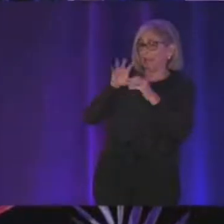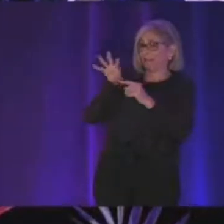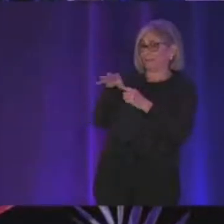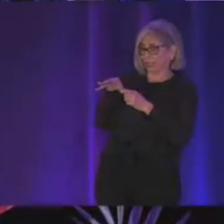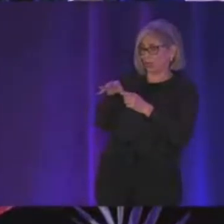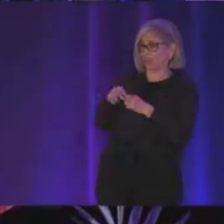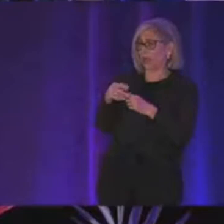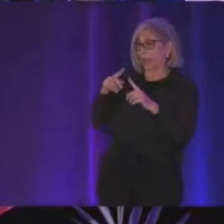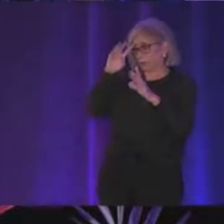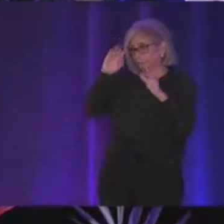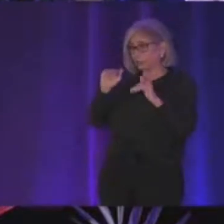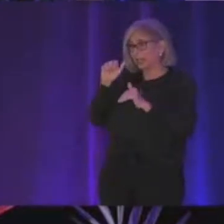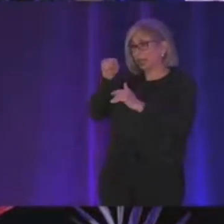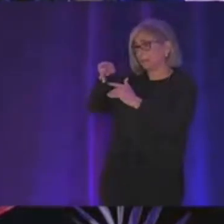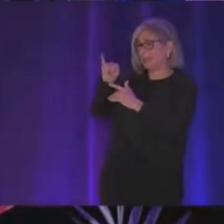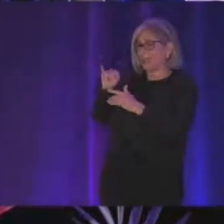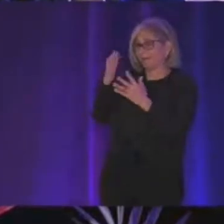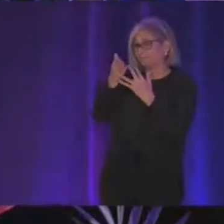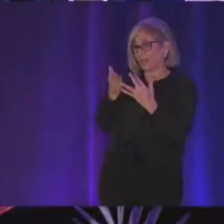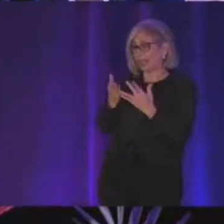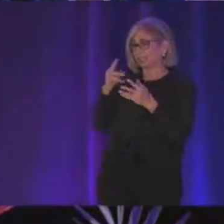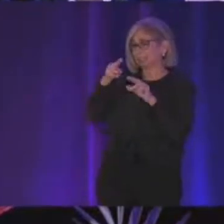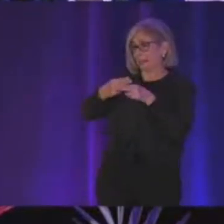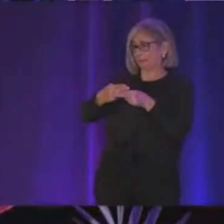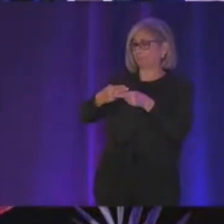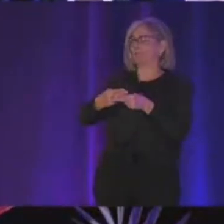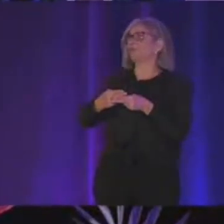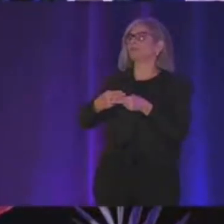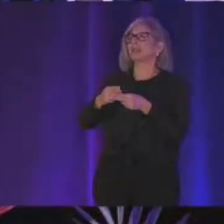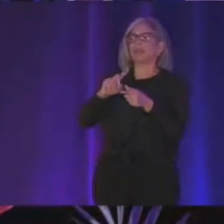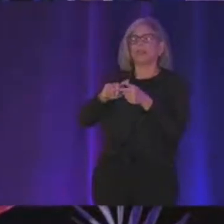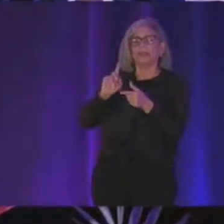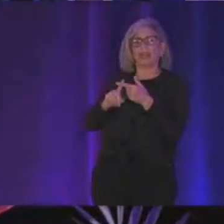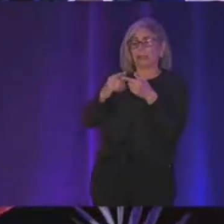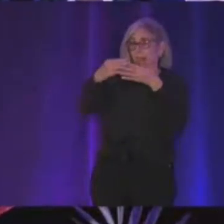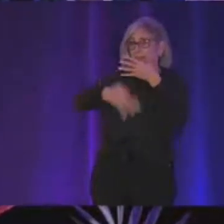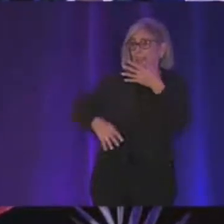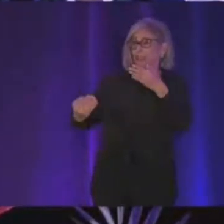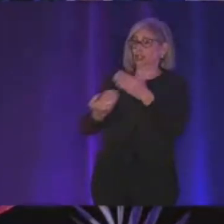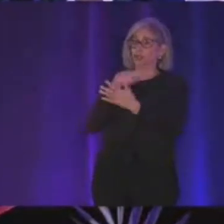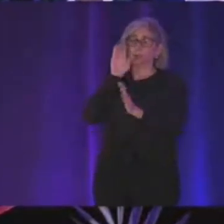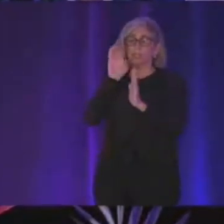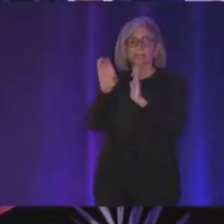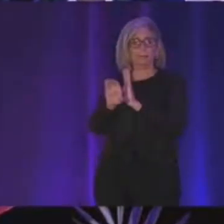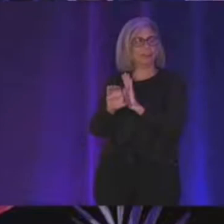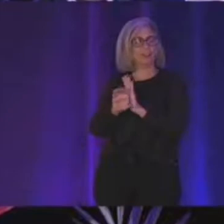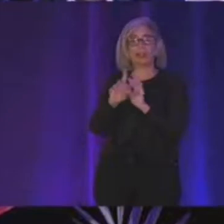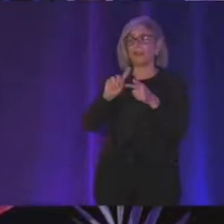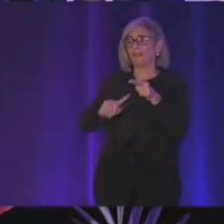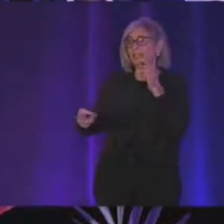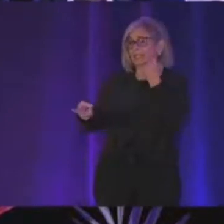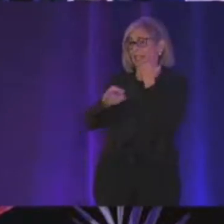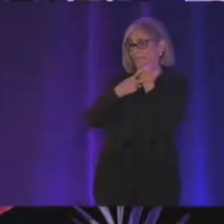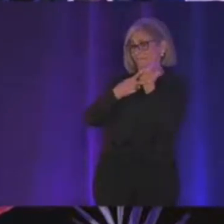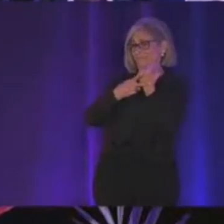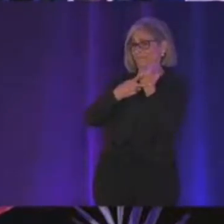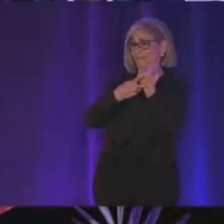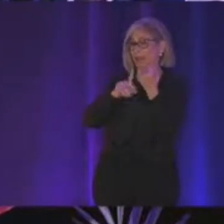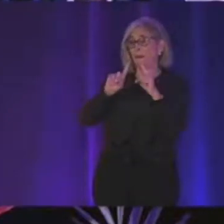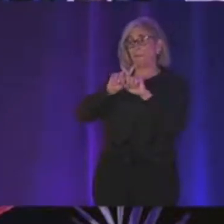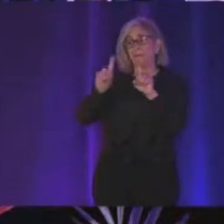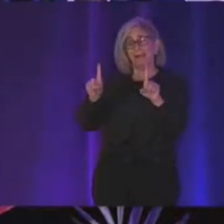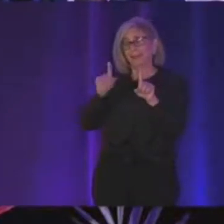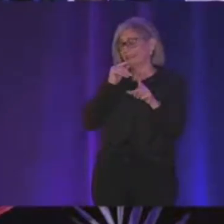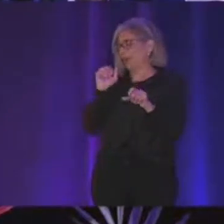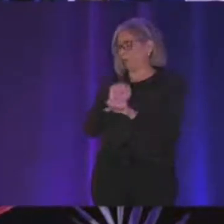was expecting an API take a file like a file name and then like a list of new images and going to save it so unfortunately it didn't